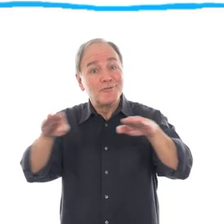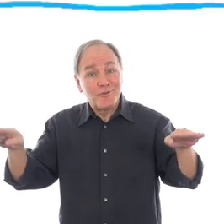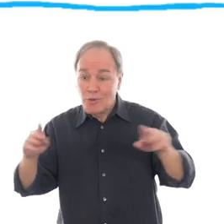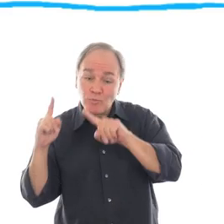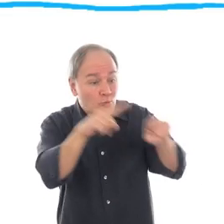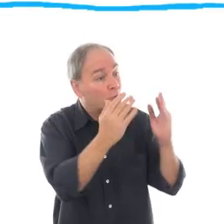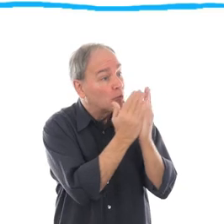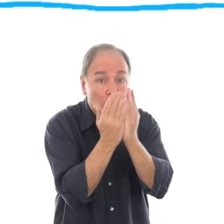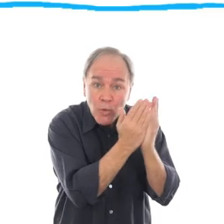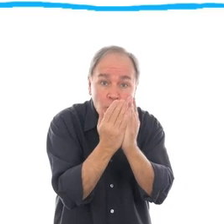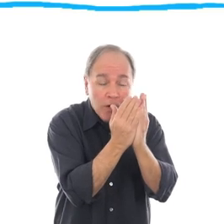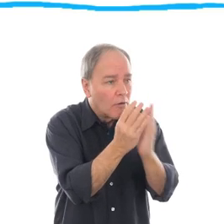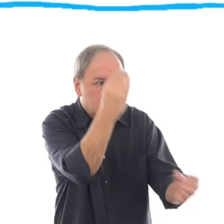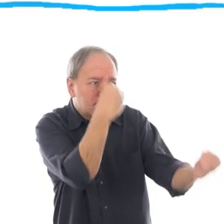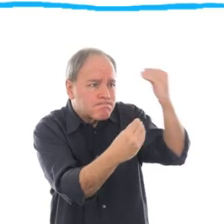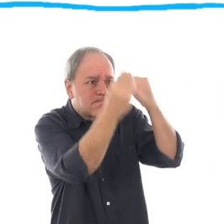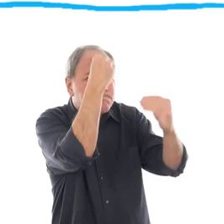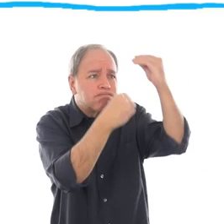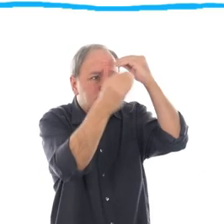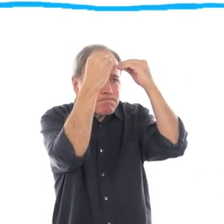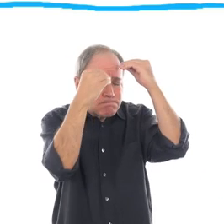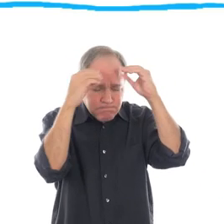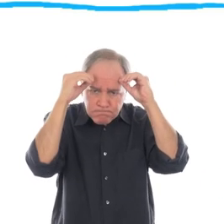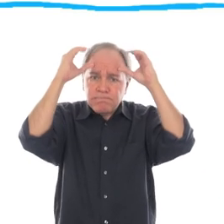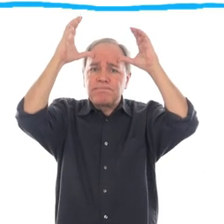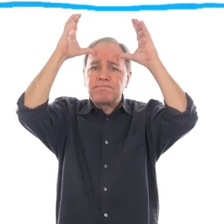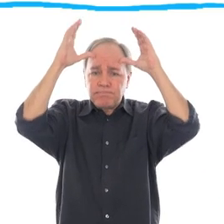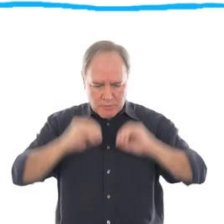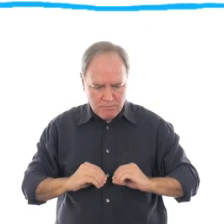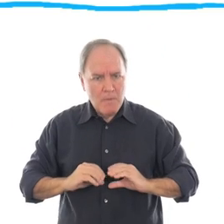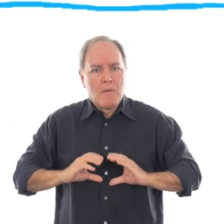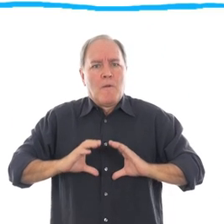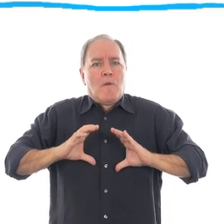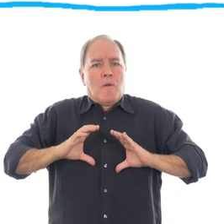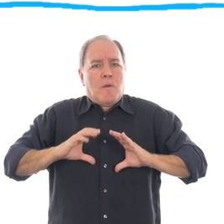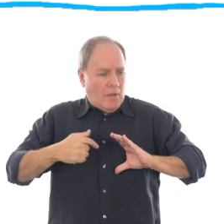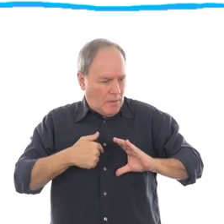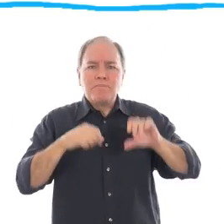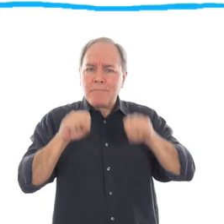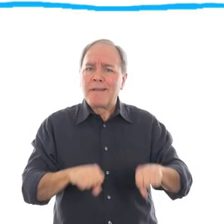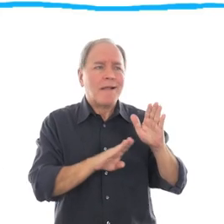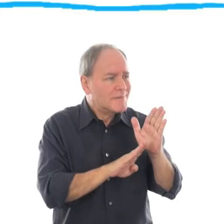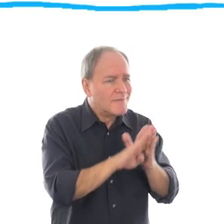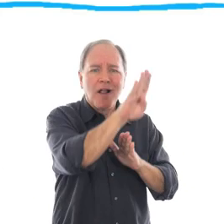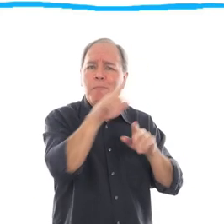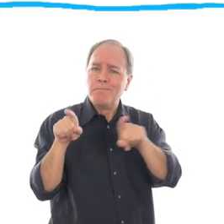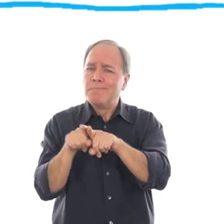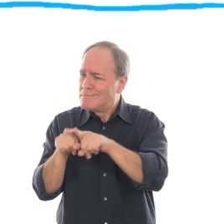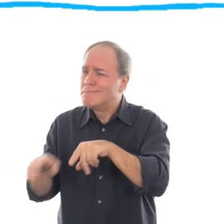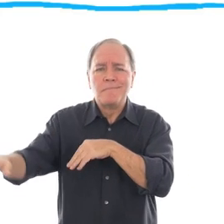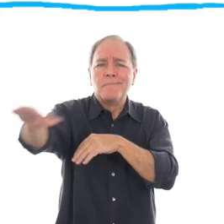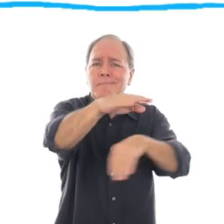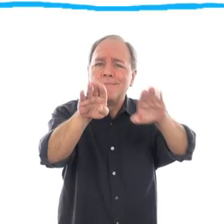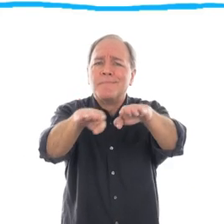are able to go to school, if they are able to have access to education, like all children,